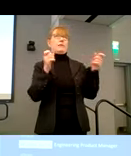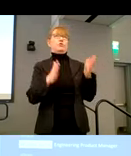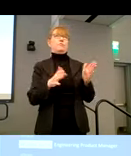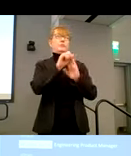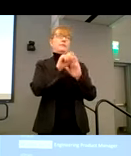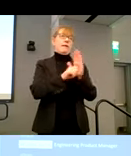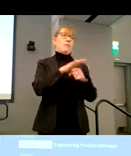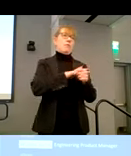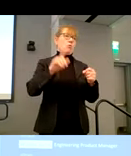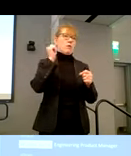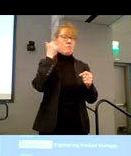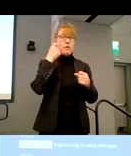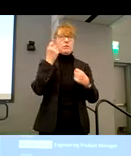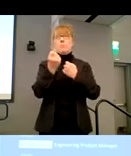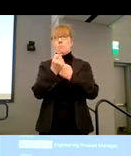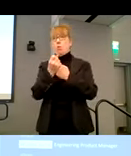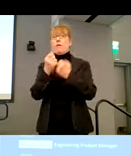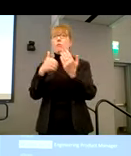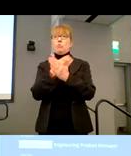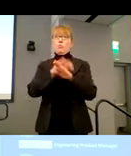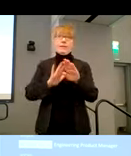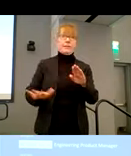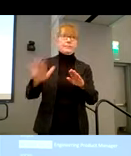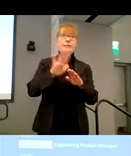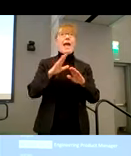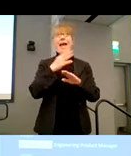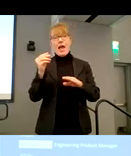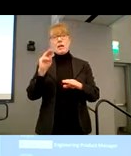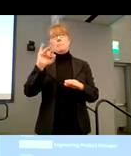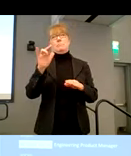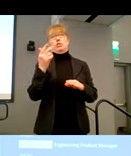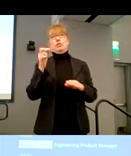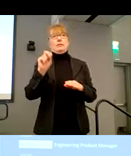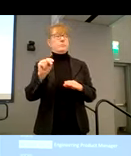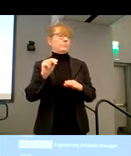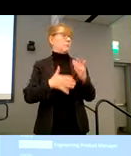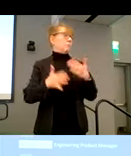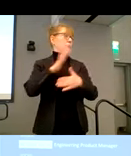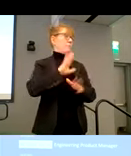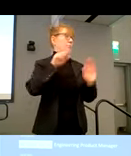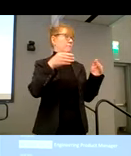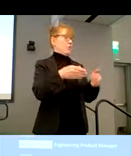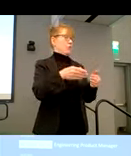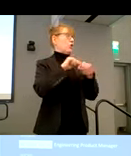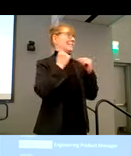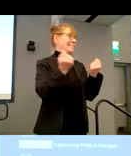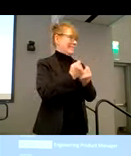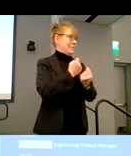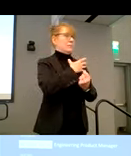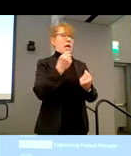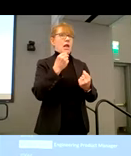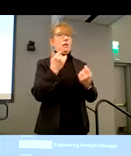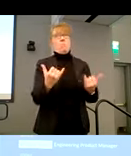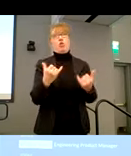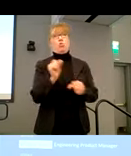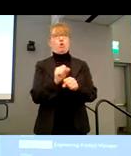local government. Uh, my support in, uh, states of New England, uh, and Michigan. Uh, and my primary focus is around, uh, teams and modern work.